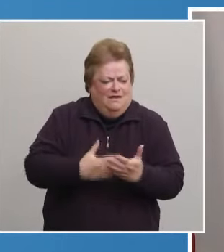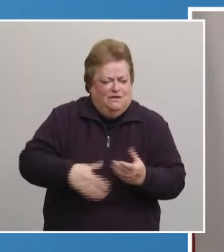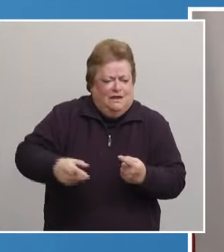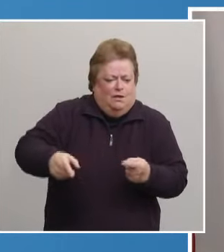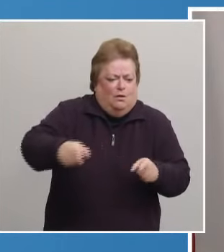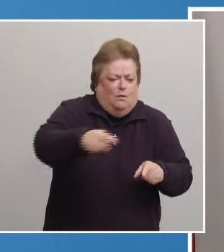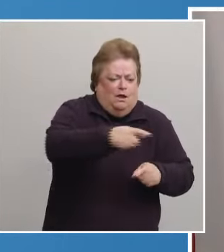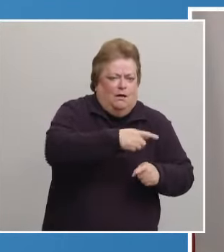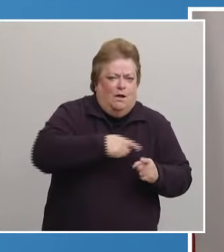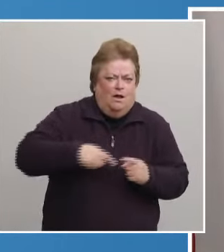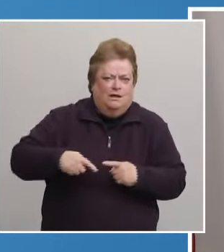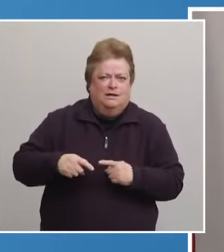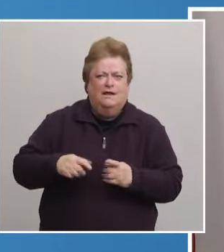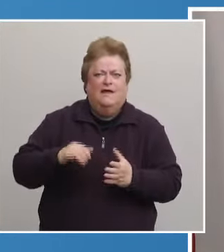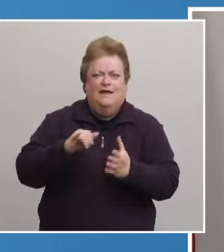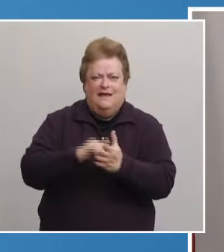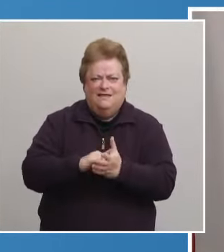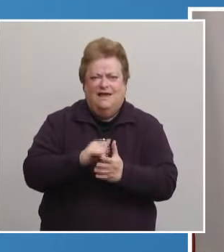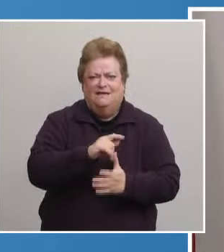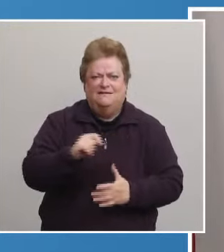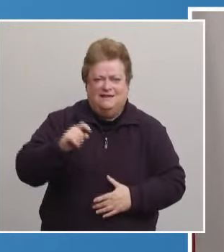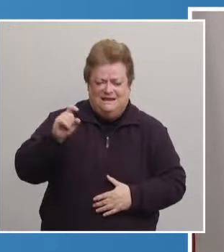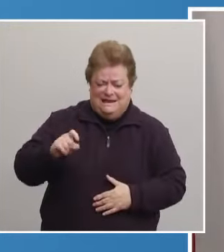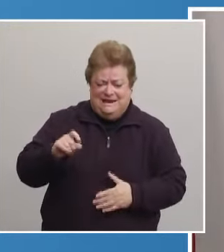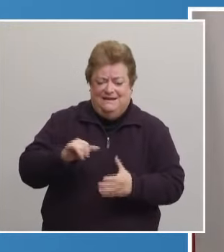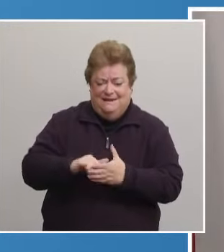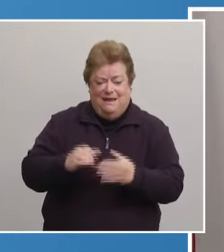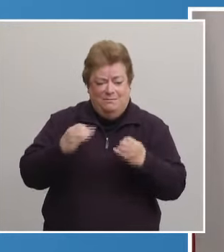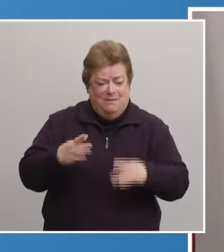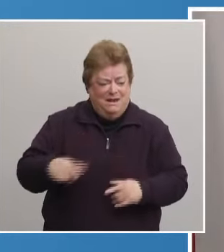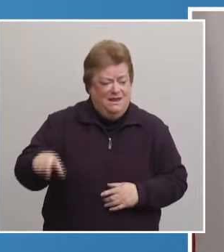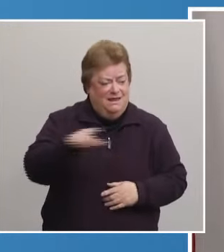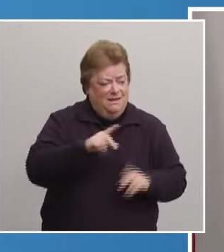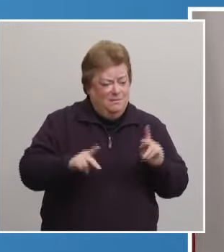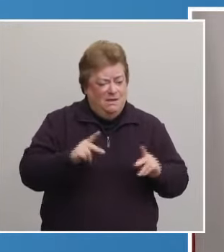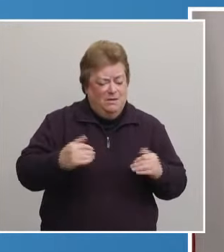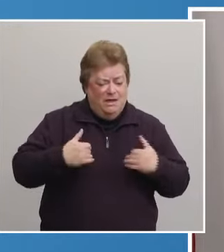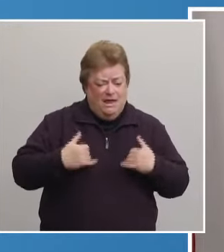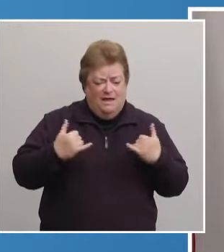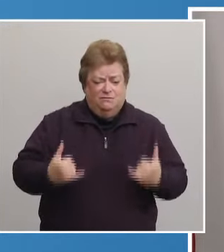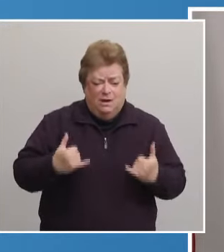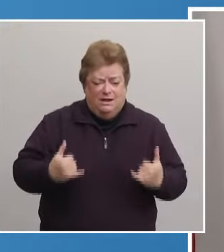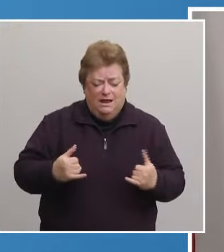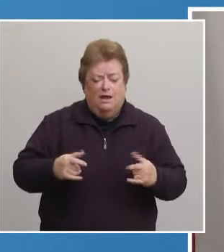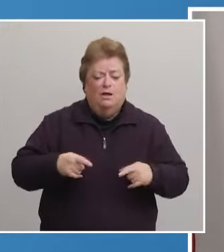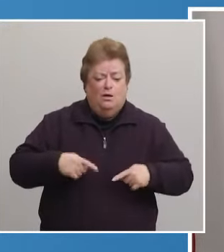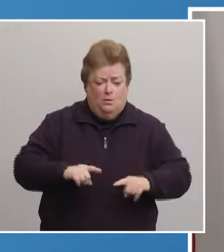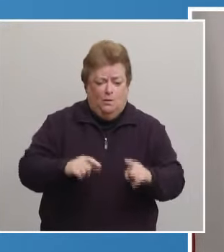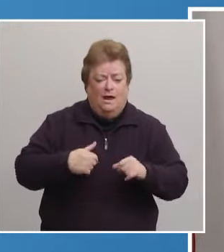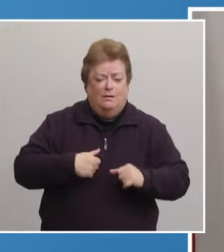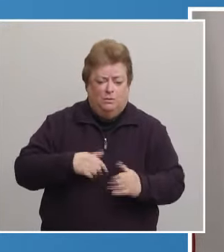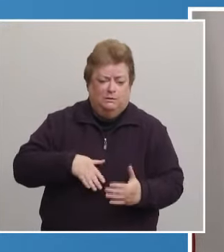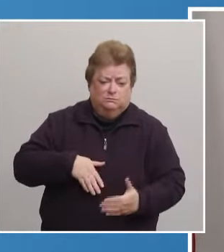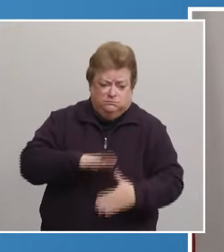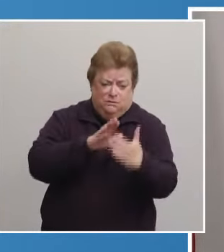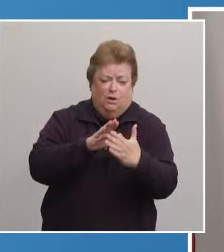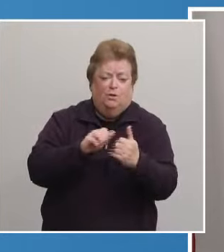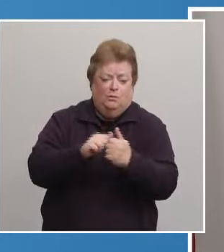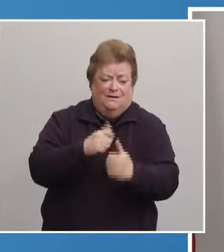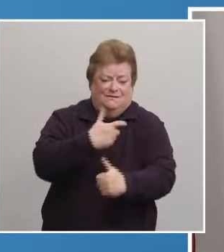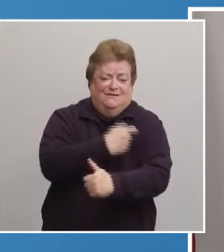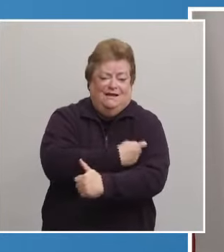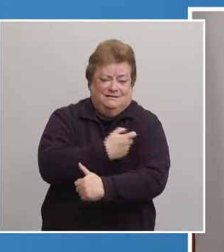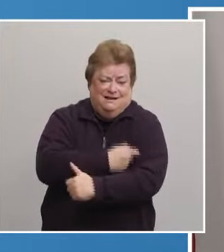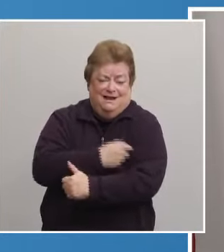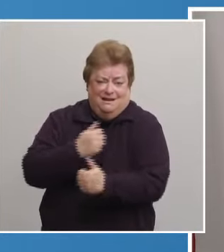course, is the fundamental need so many people have right now as we undertake the gargantuan task of vaccinating our entire community.